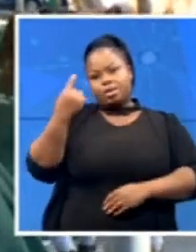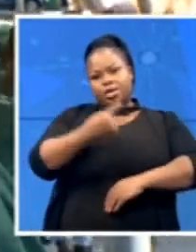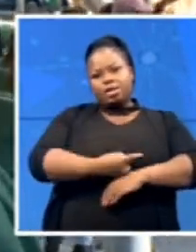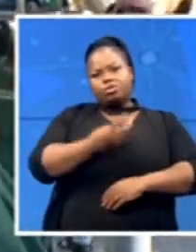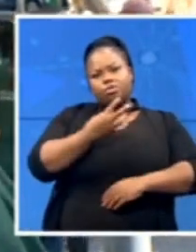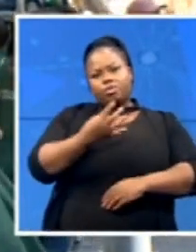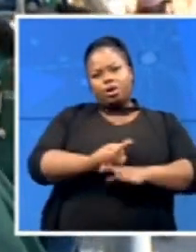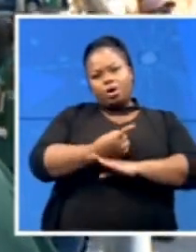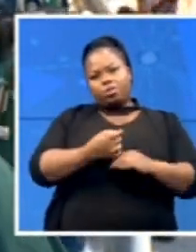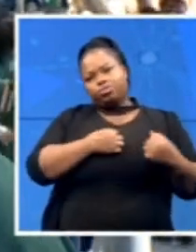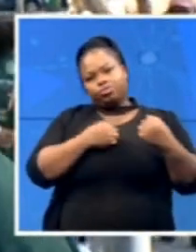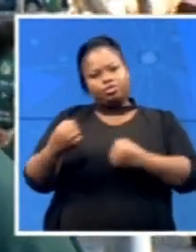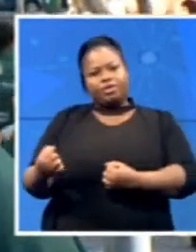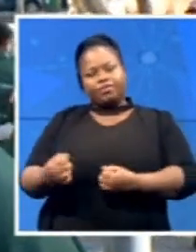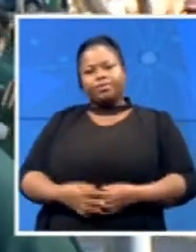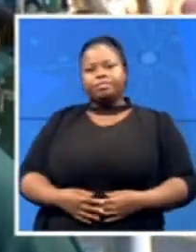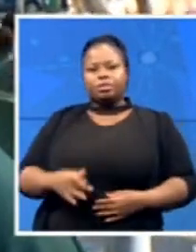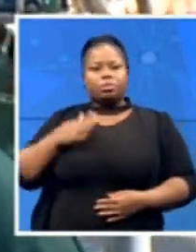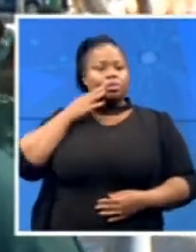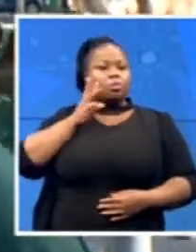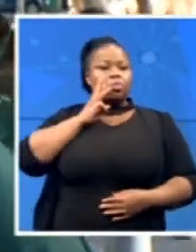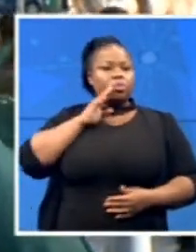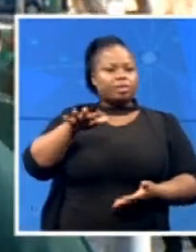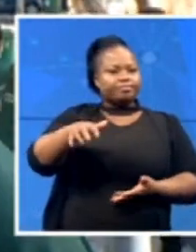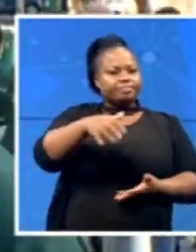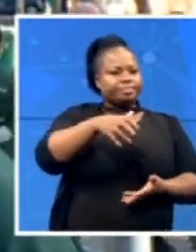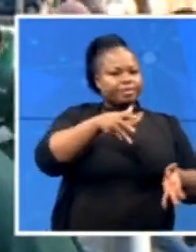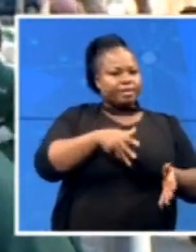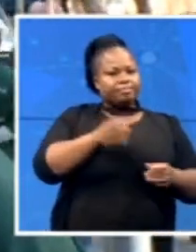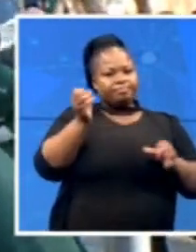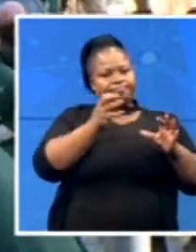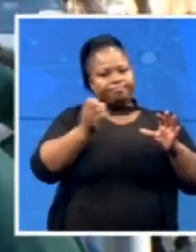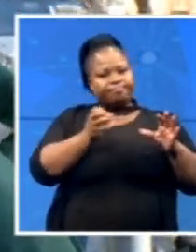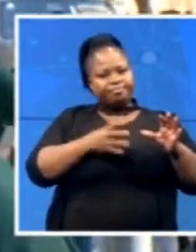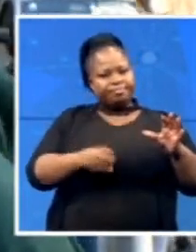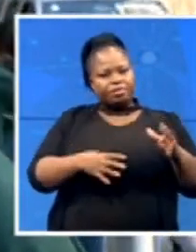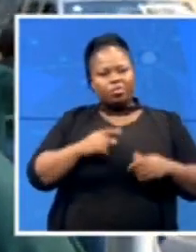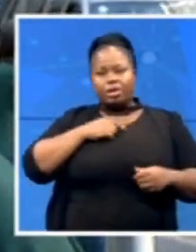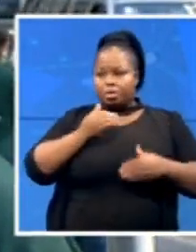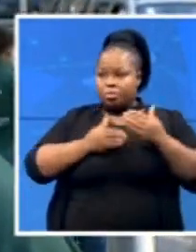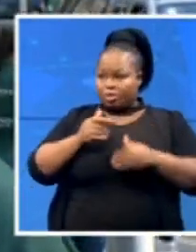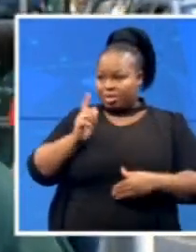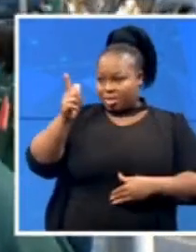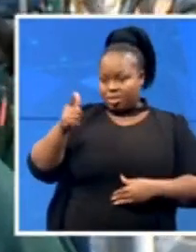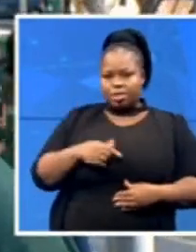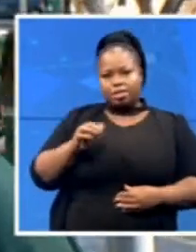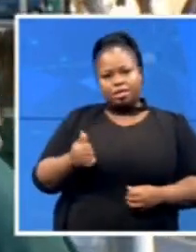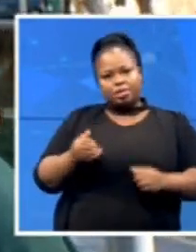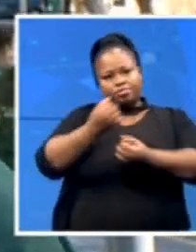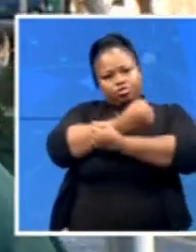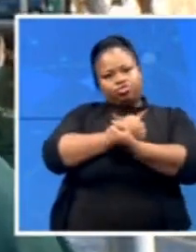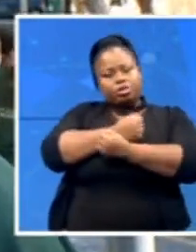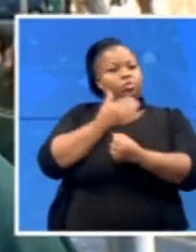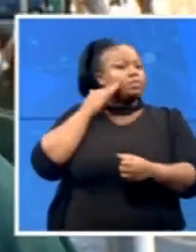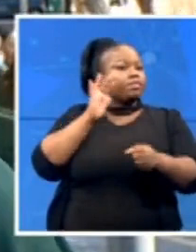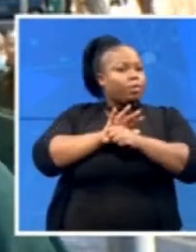soon as the water is collected here, it's packaged inside. We will go through the process later. And from there, load it onto the truck. Once the truck is full, there's no delays. It